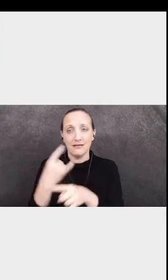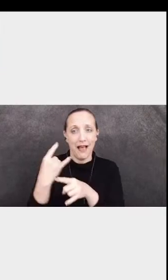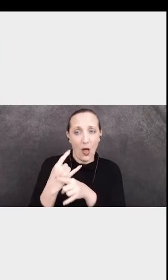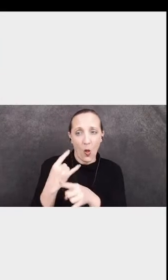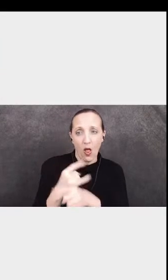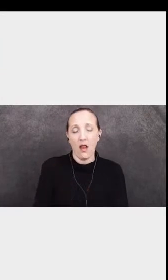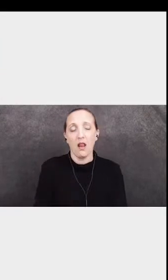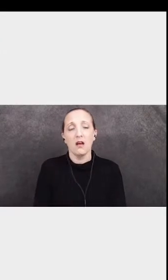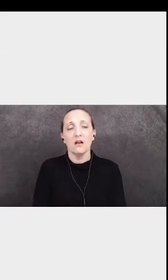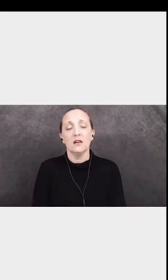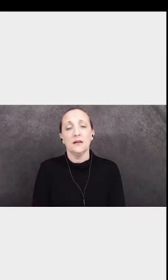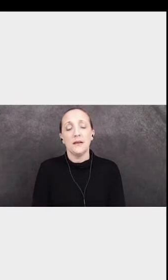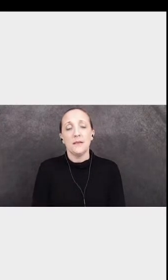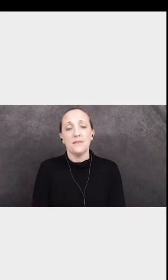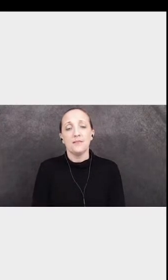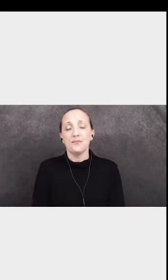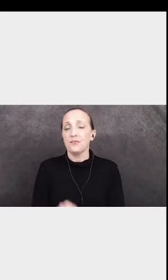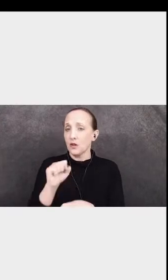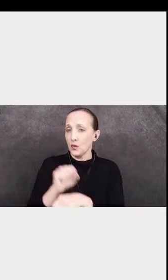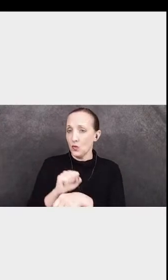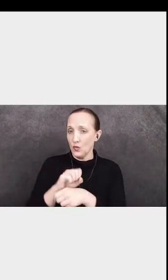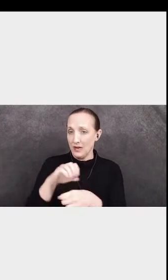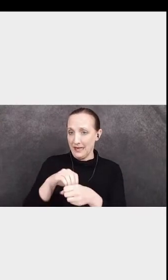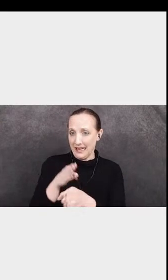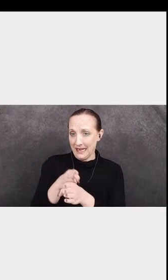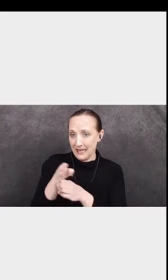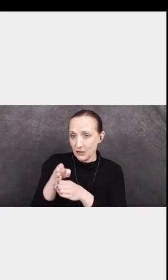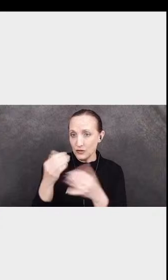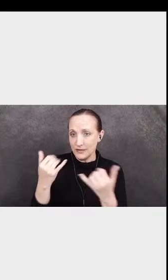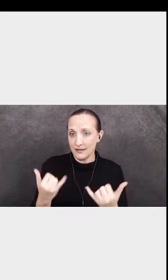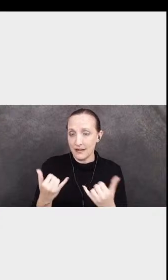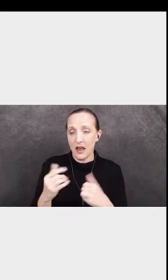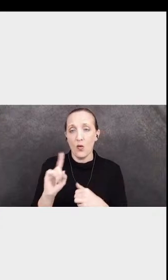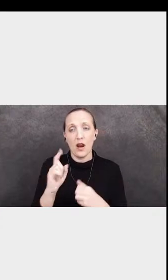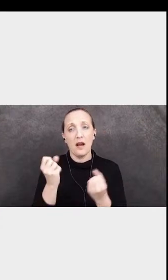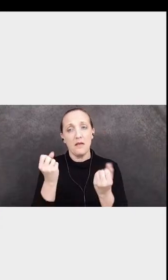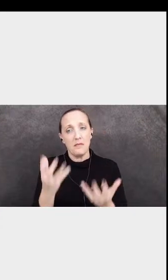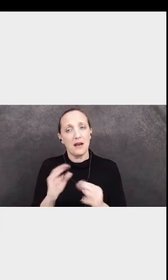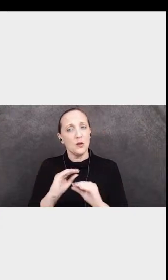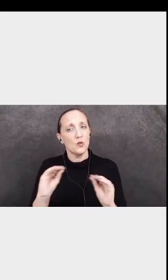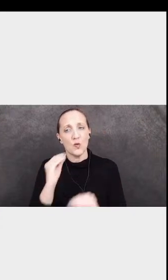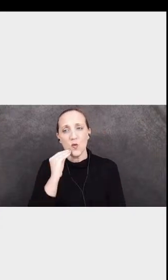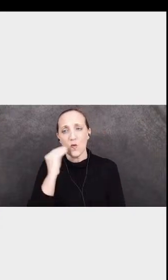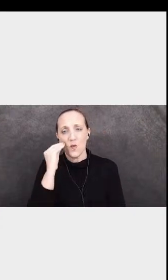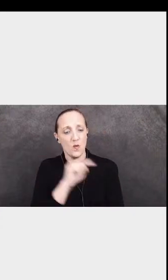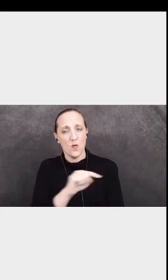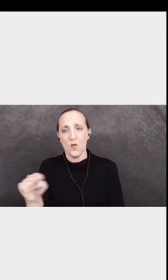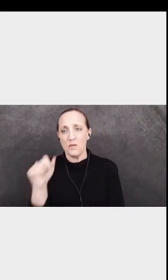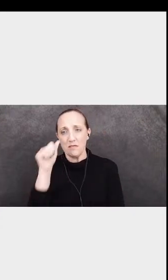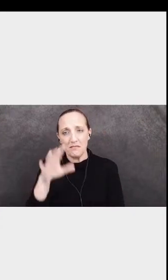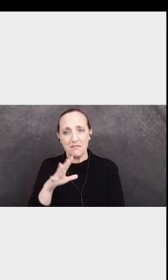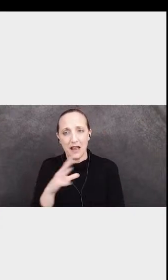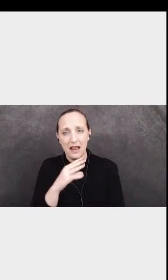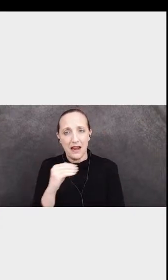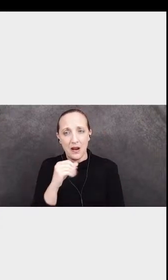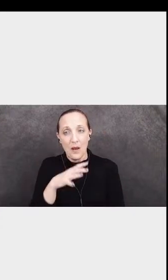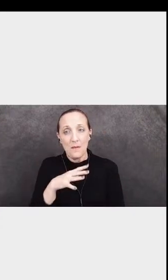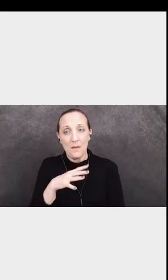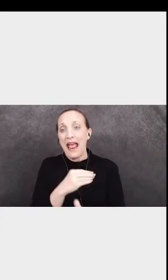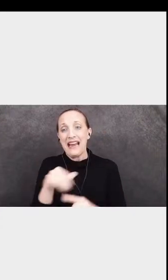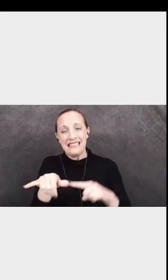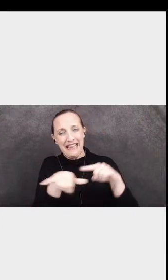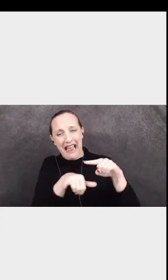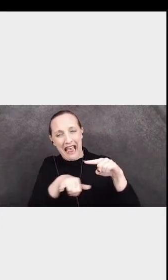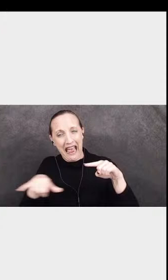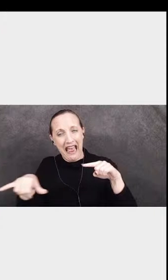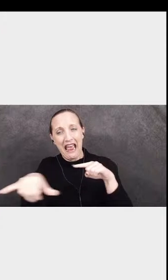now where there are a number of homeless men and women. And the common denominator in